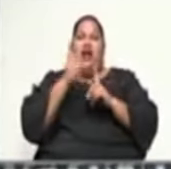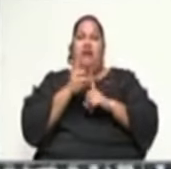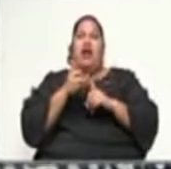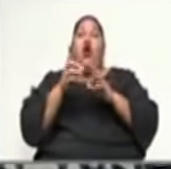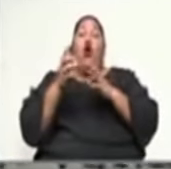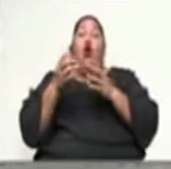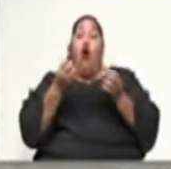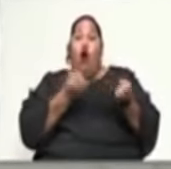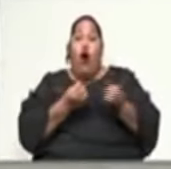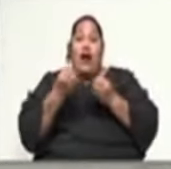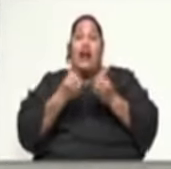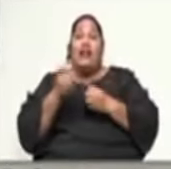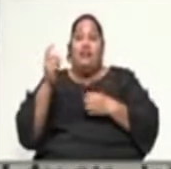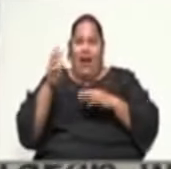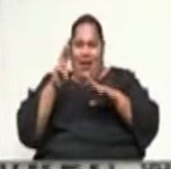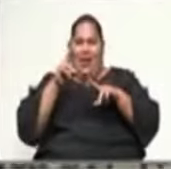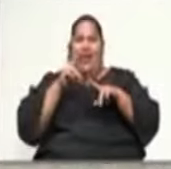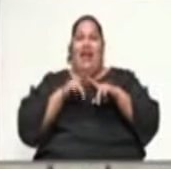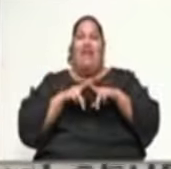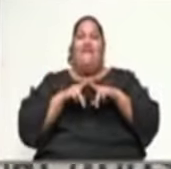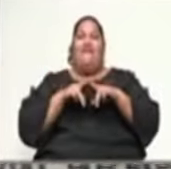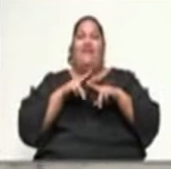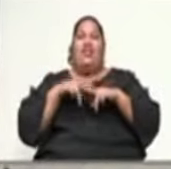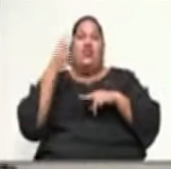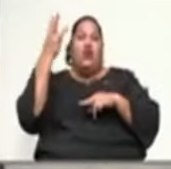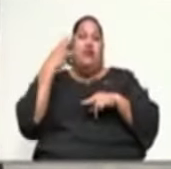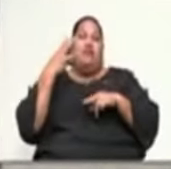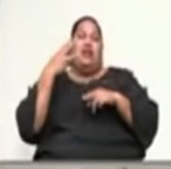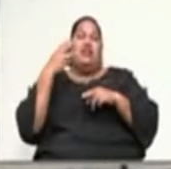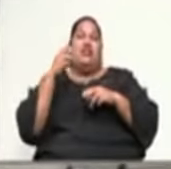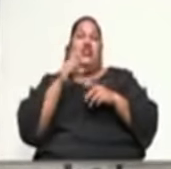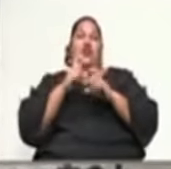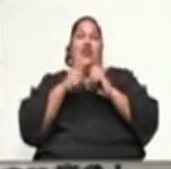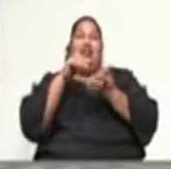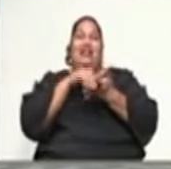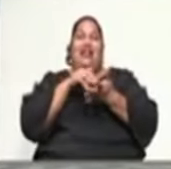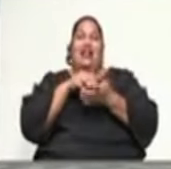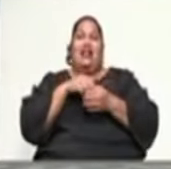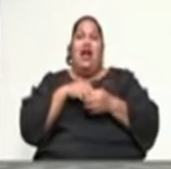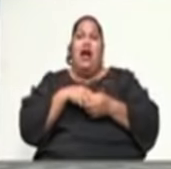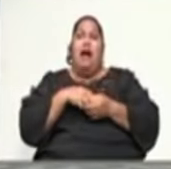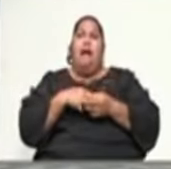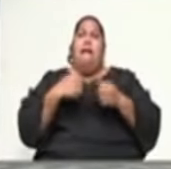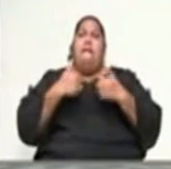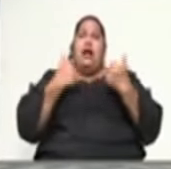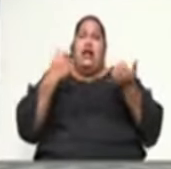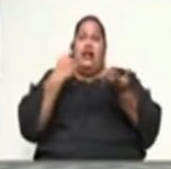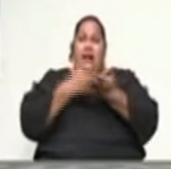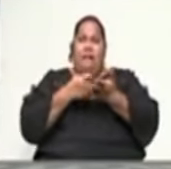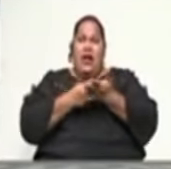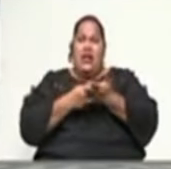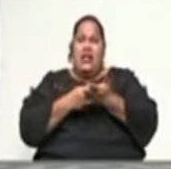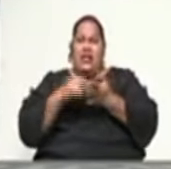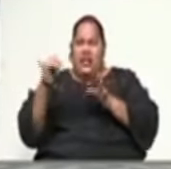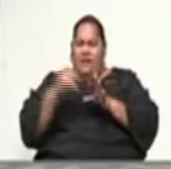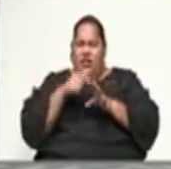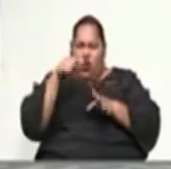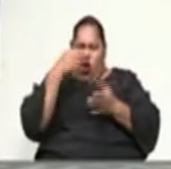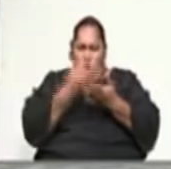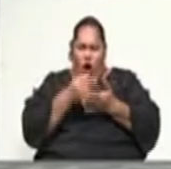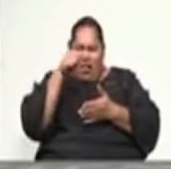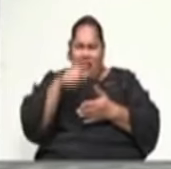crisis center we are doing a lot a lot of money is being invested in this space and a lot of trainings being invested in this space